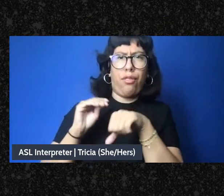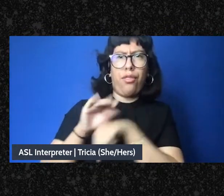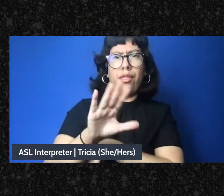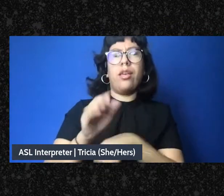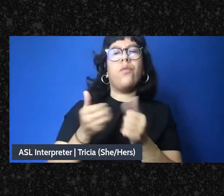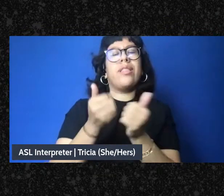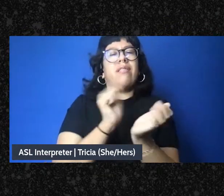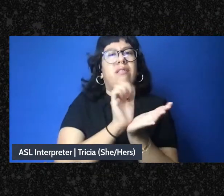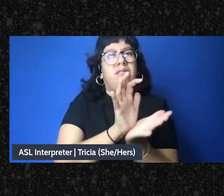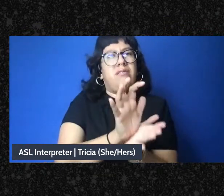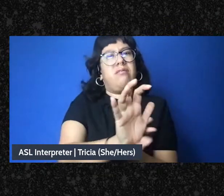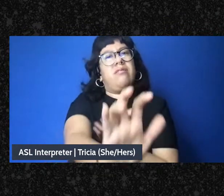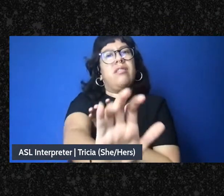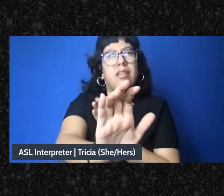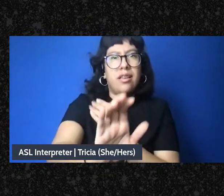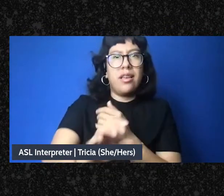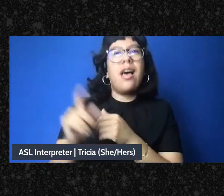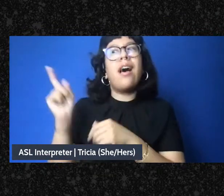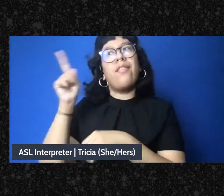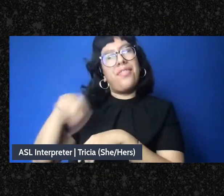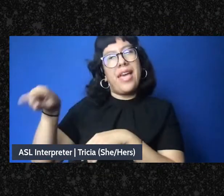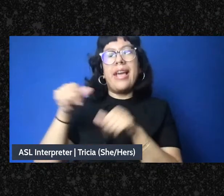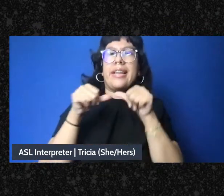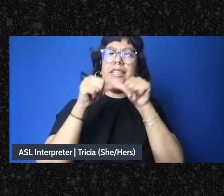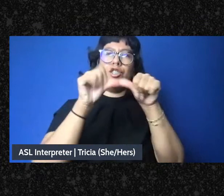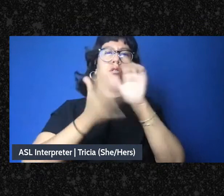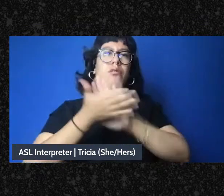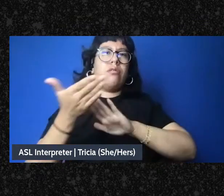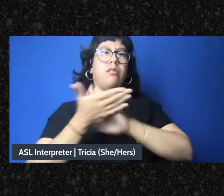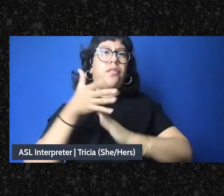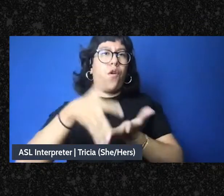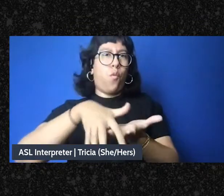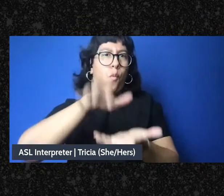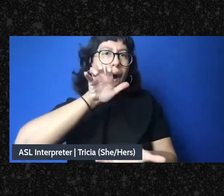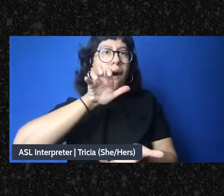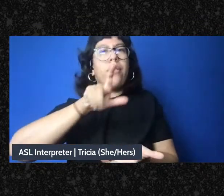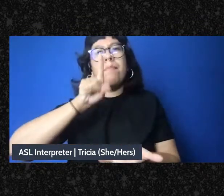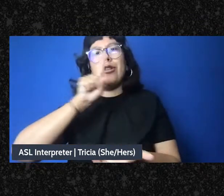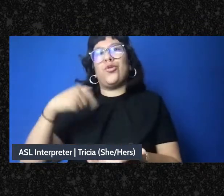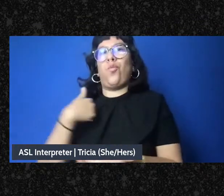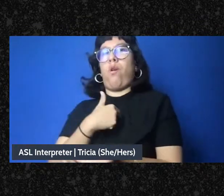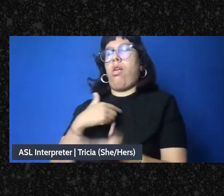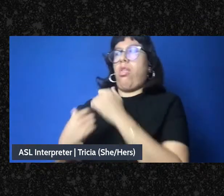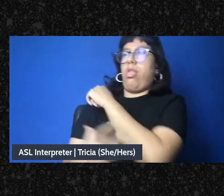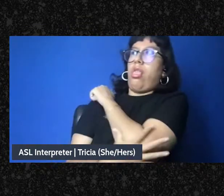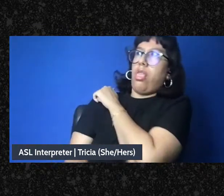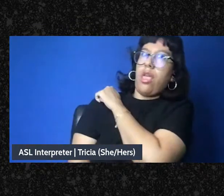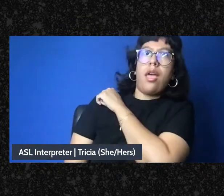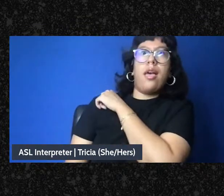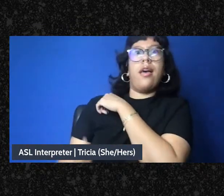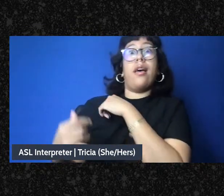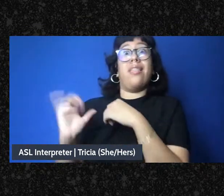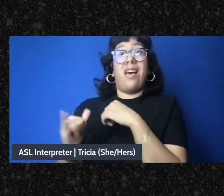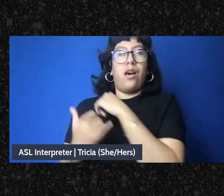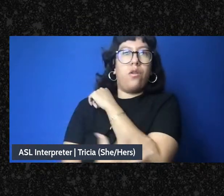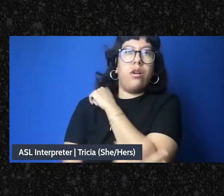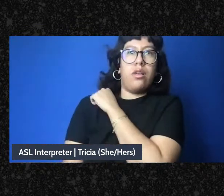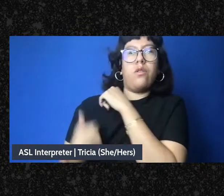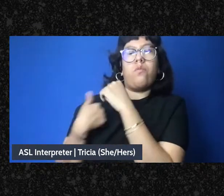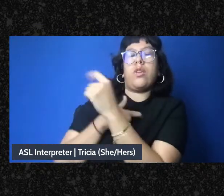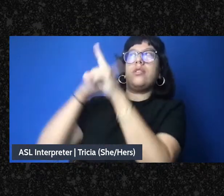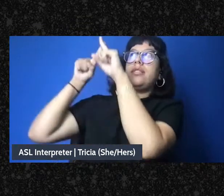exist to concentrate wealth and impoverish most people and to produce dependency on them and on